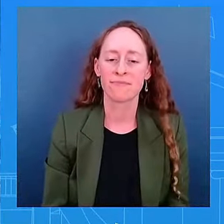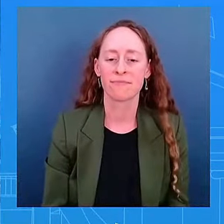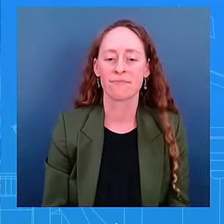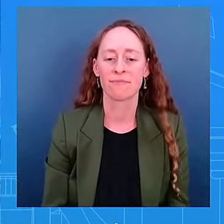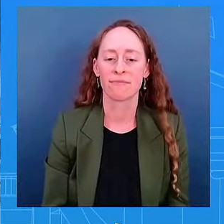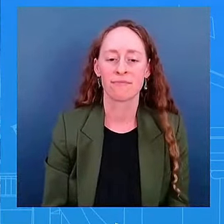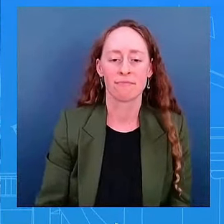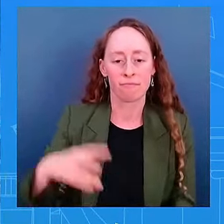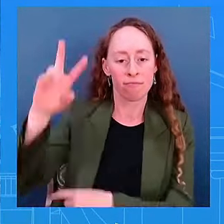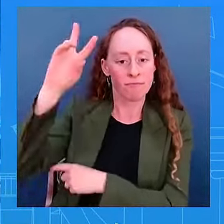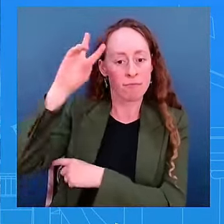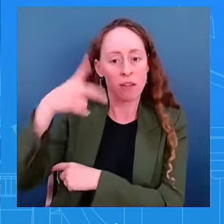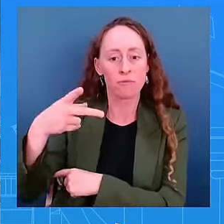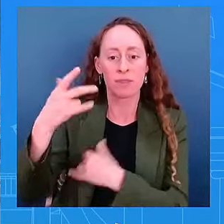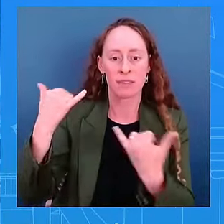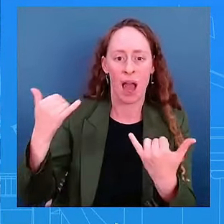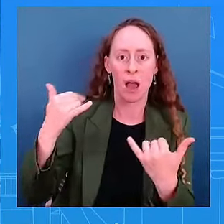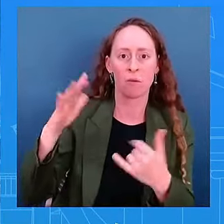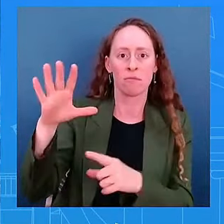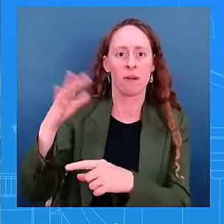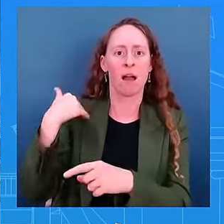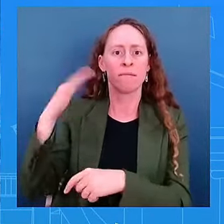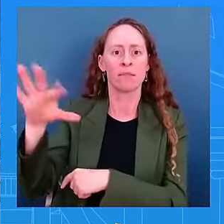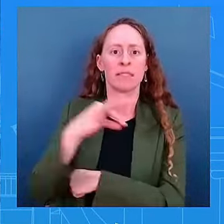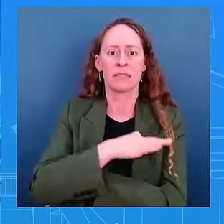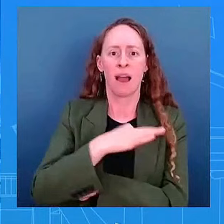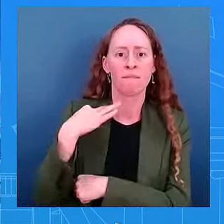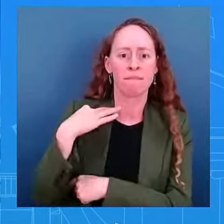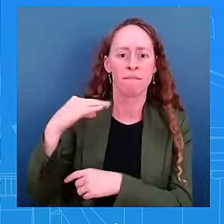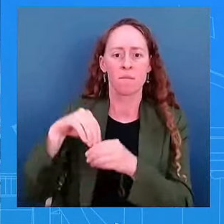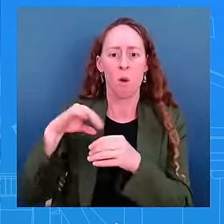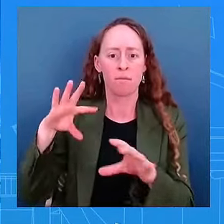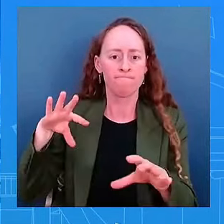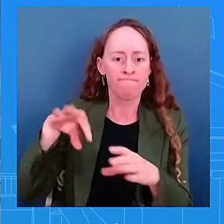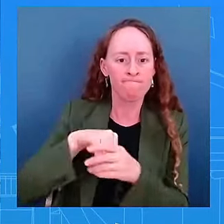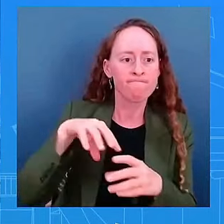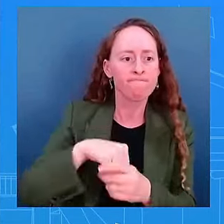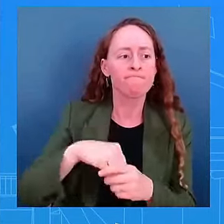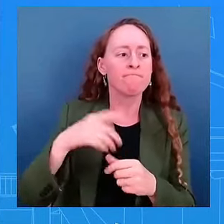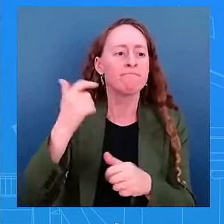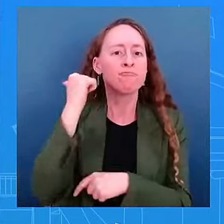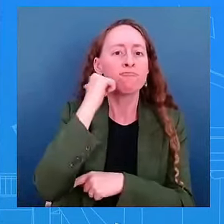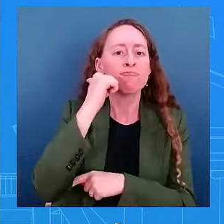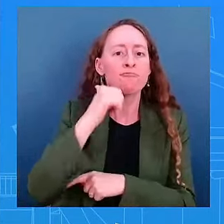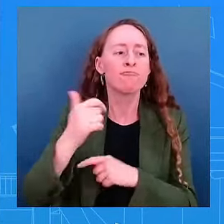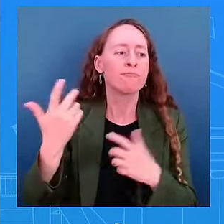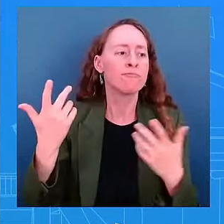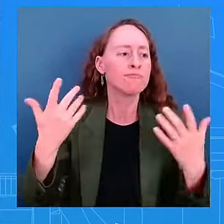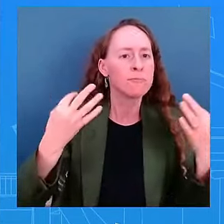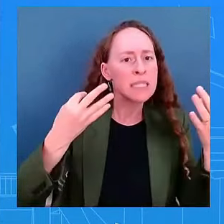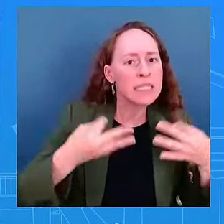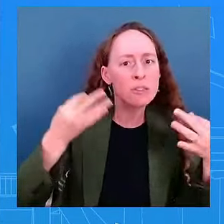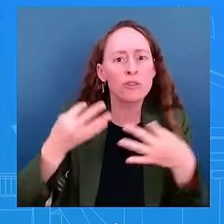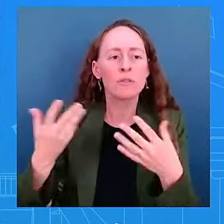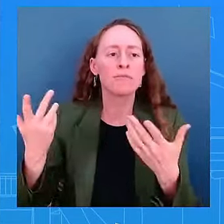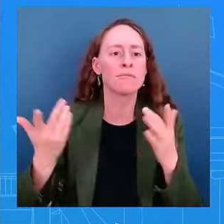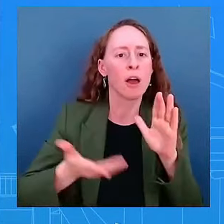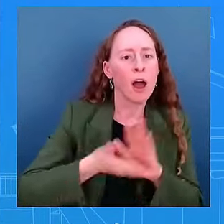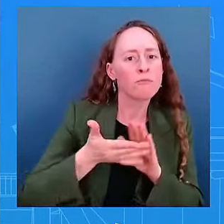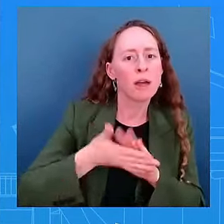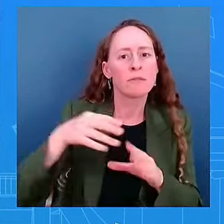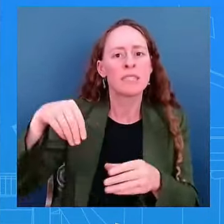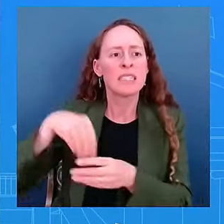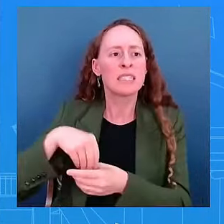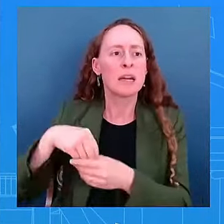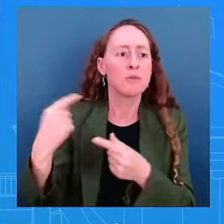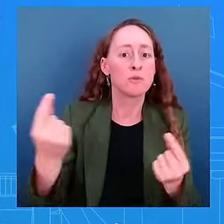the day-to-day operations of the administration? Given that she's now that she's I kind of got this question moments ago. Nothing